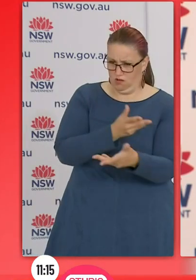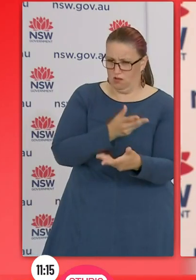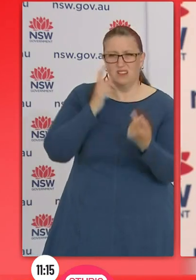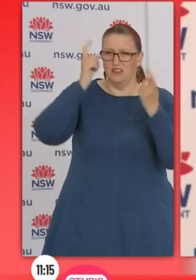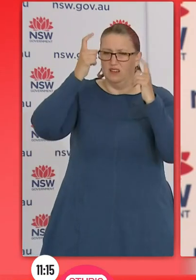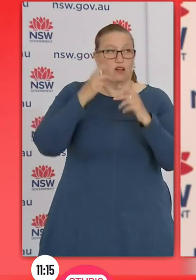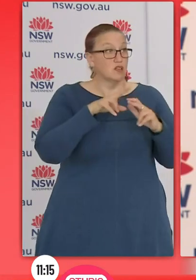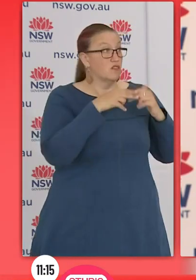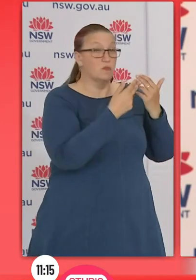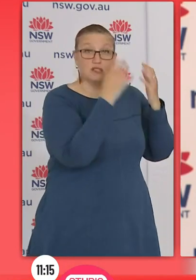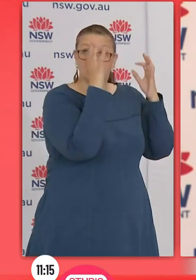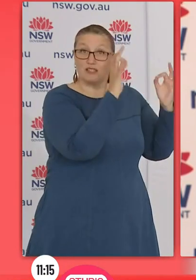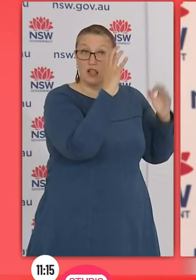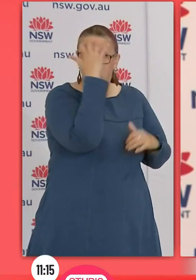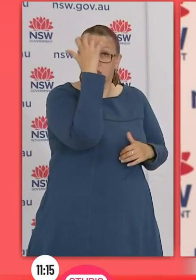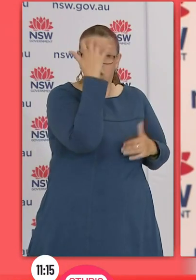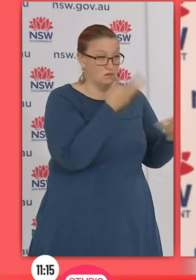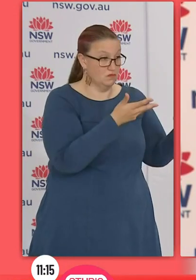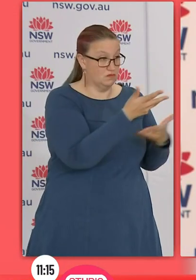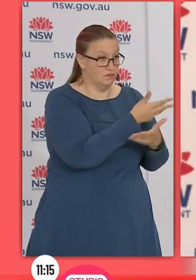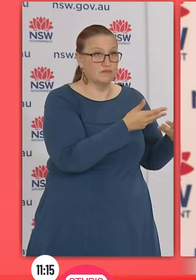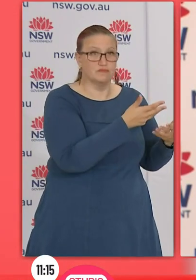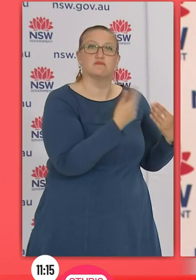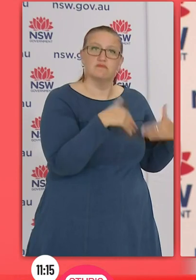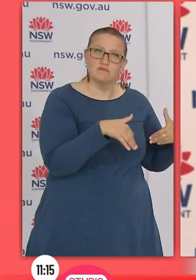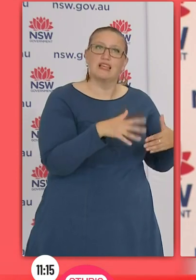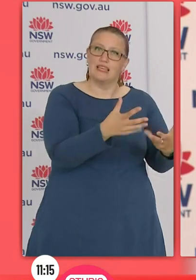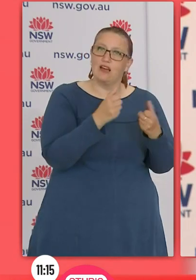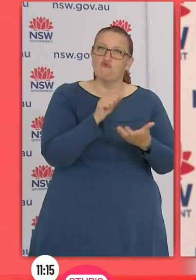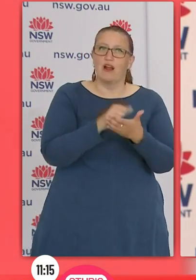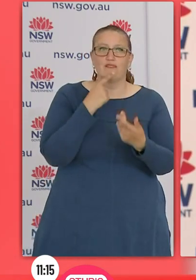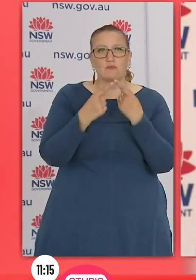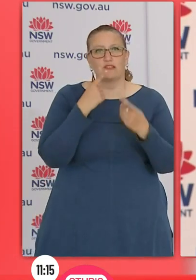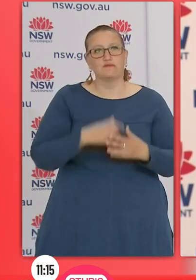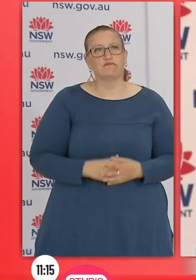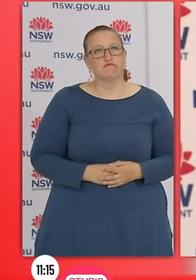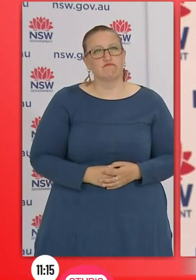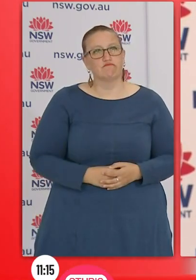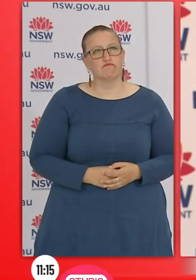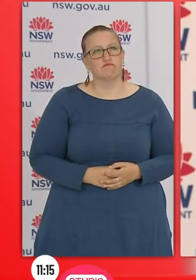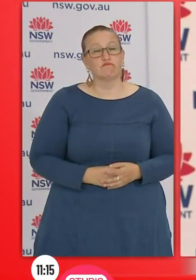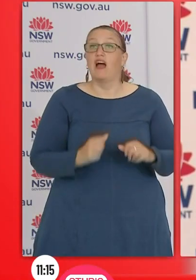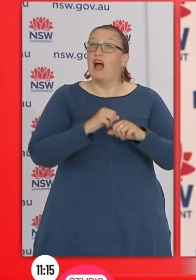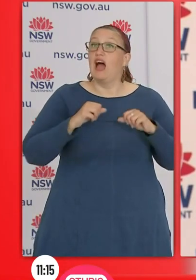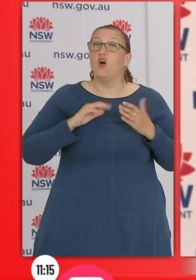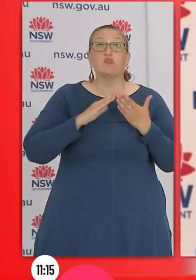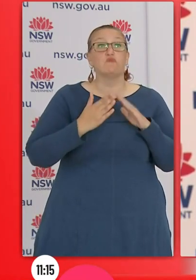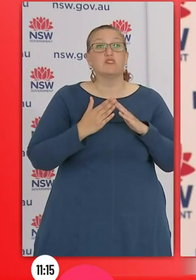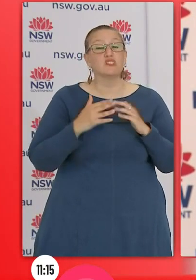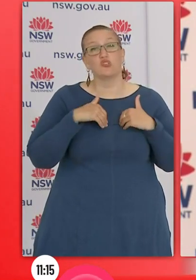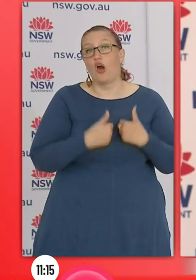our communities in general are tired and many are concerned. But we are strong.